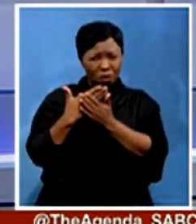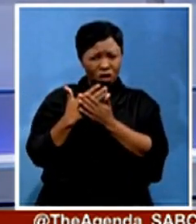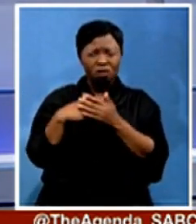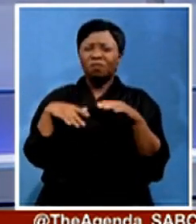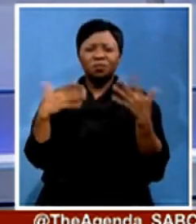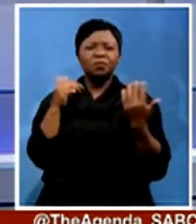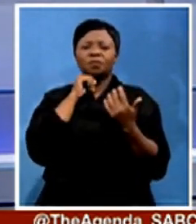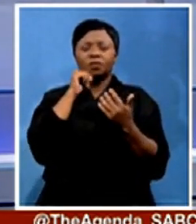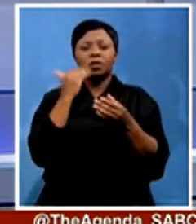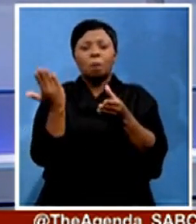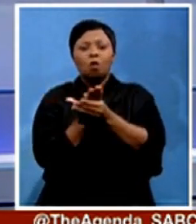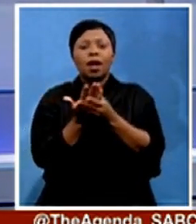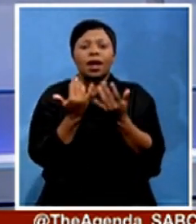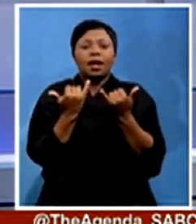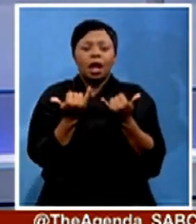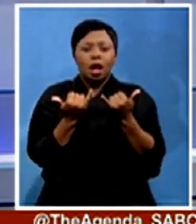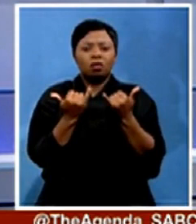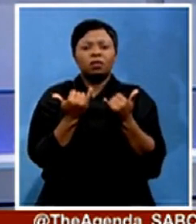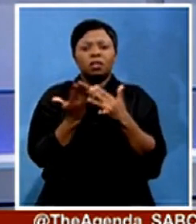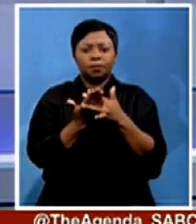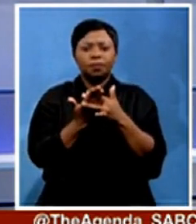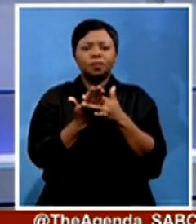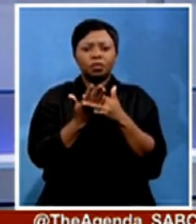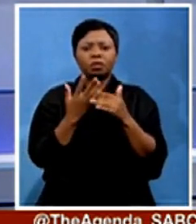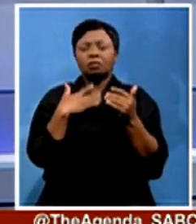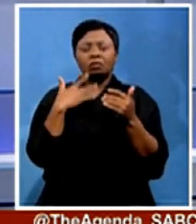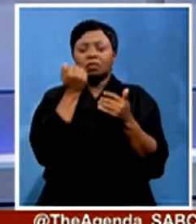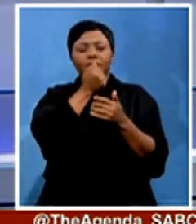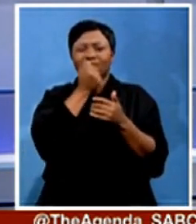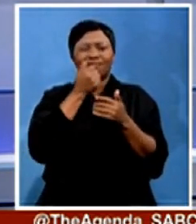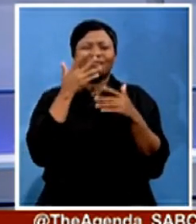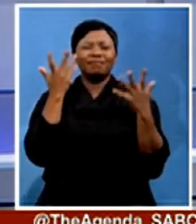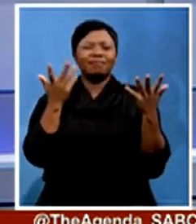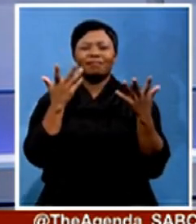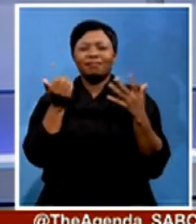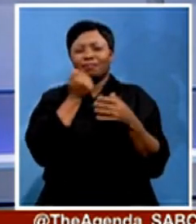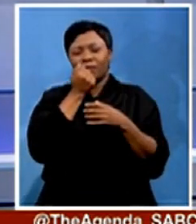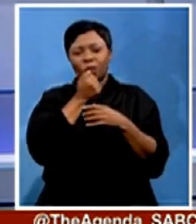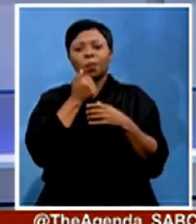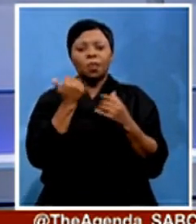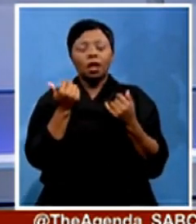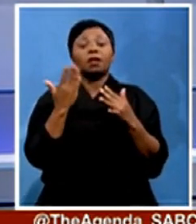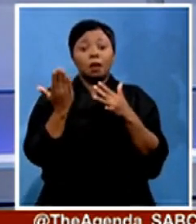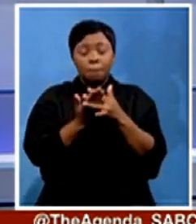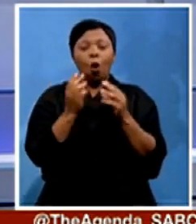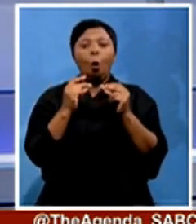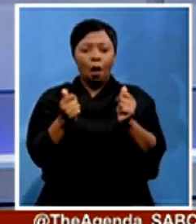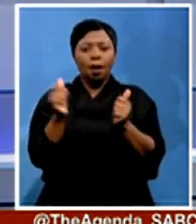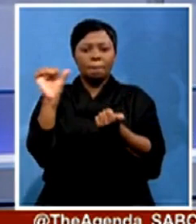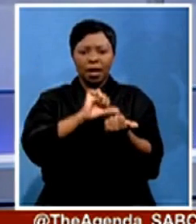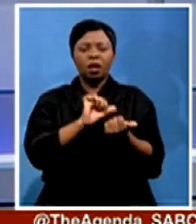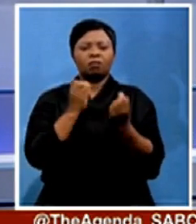All right, sorry, was just talking to my director, Eugene. So, all right, we'll take a quick break. We'll try to get Puparai Togaripi,